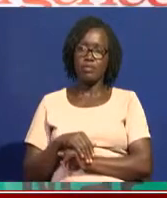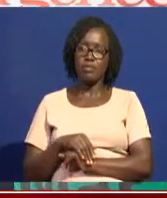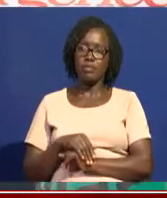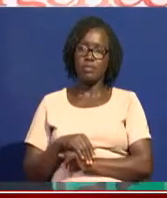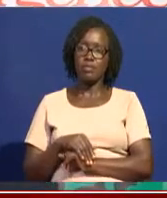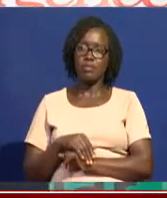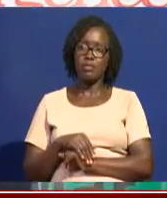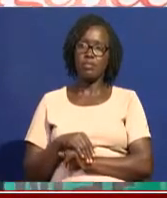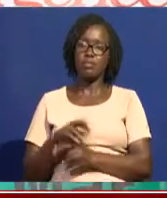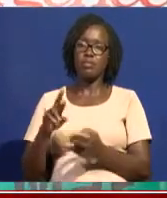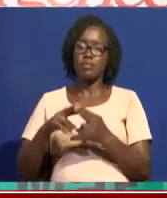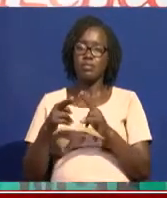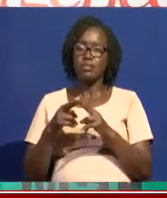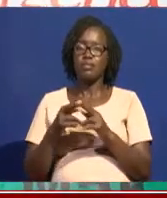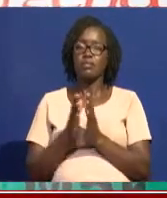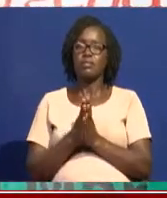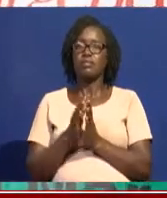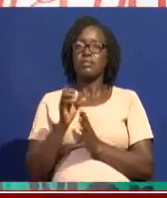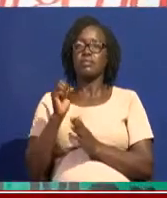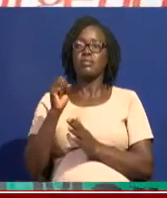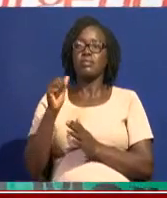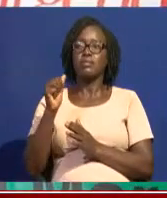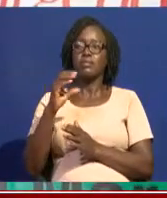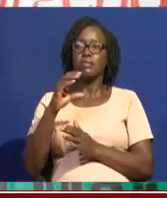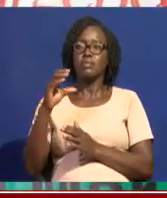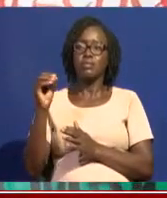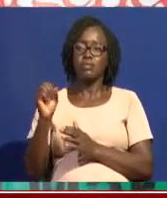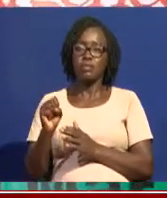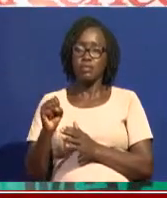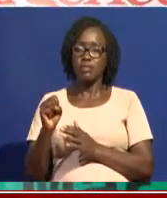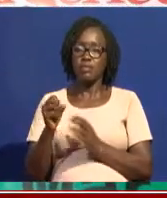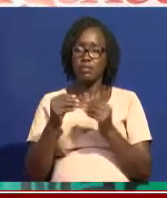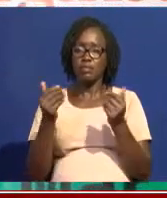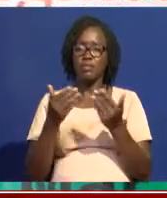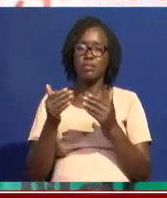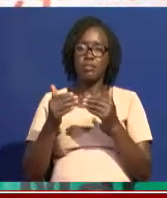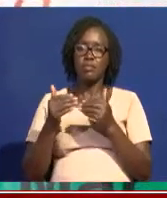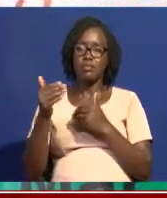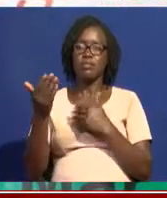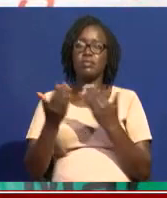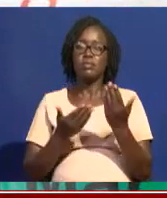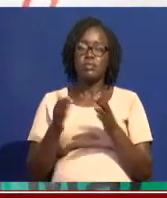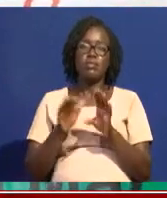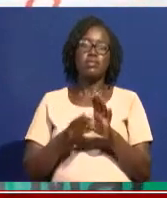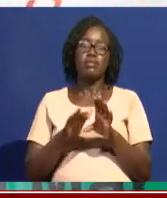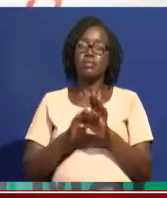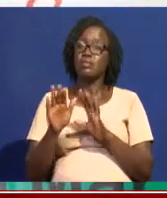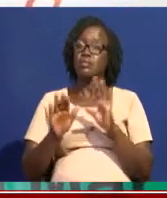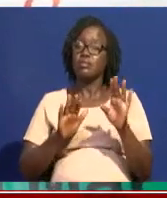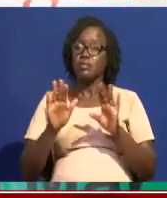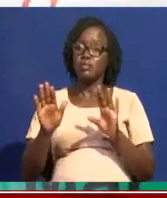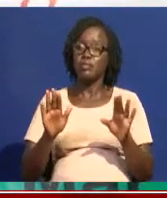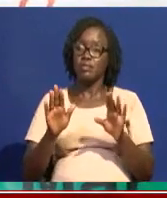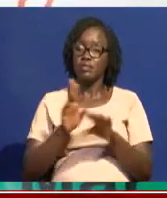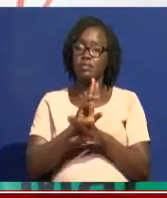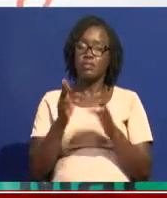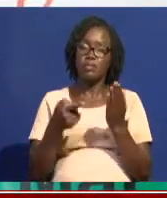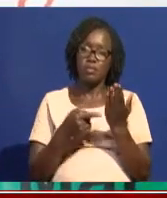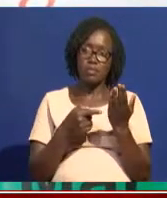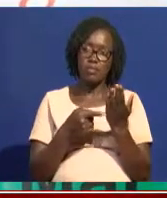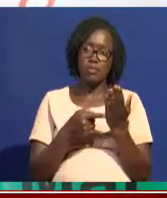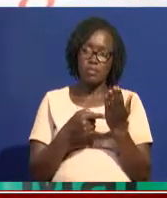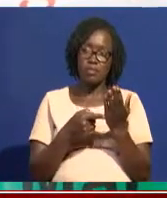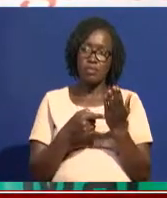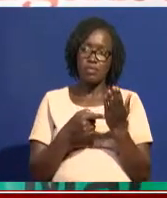Our relationship with Sarkos provides solutions where they can extend services to their members using technology